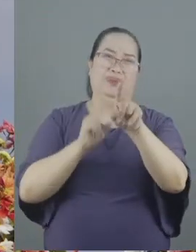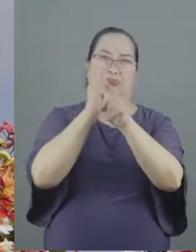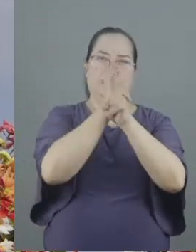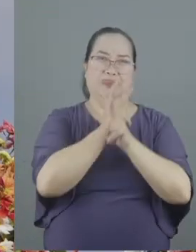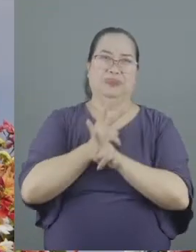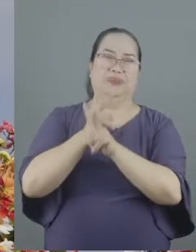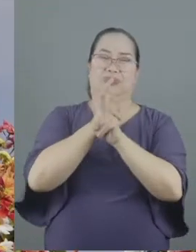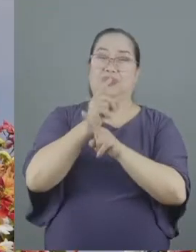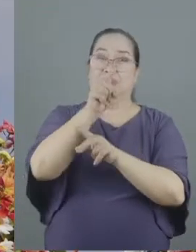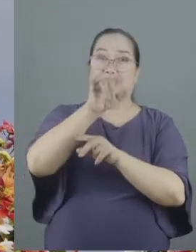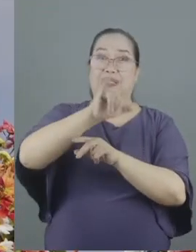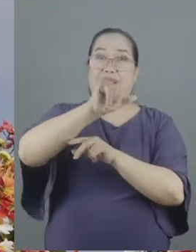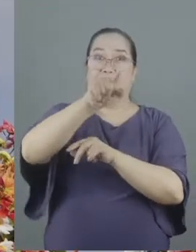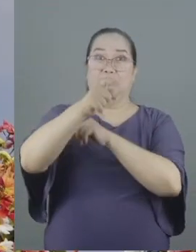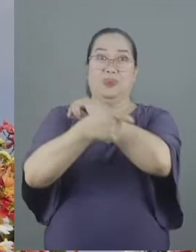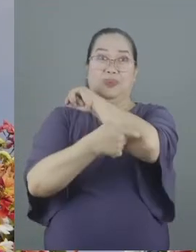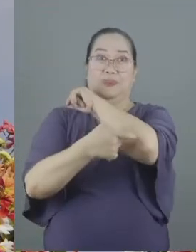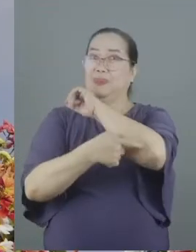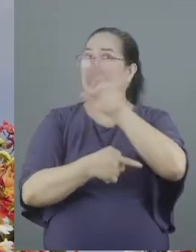to be tempted